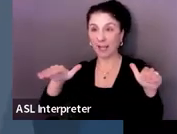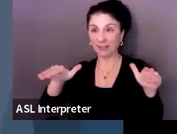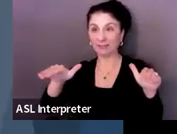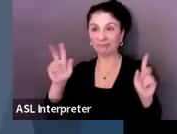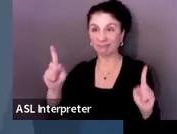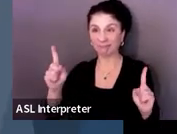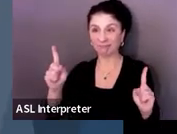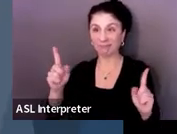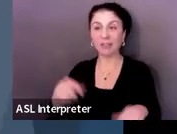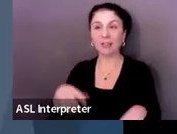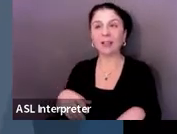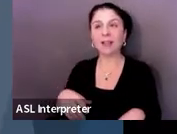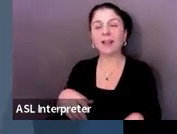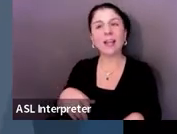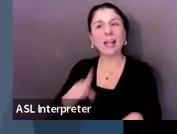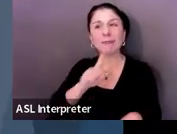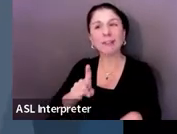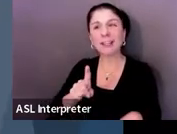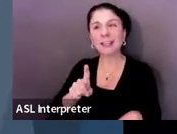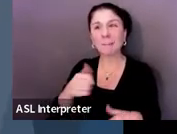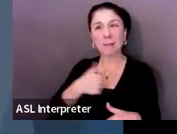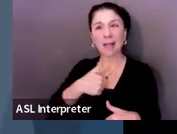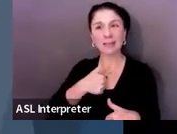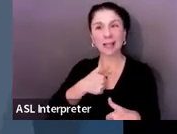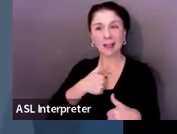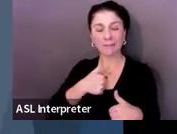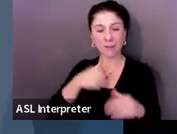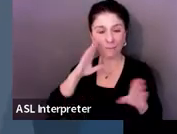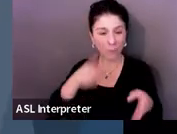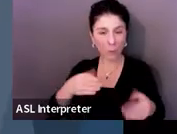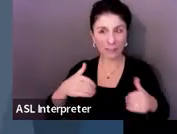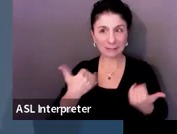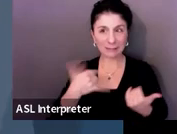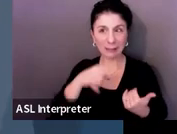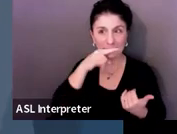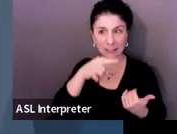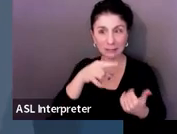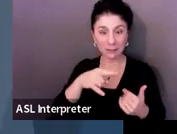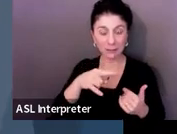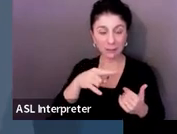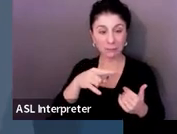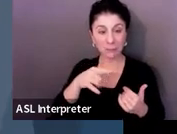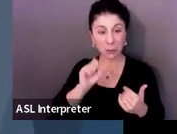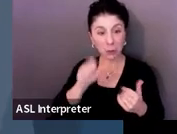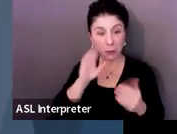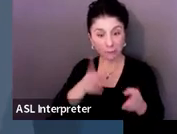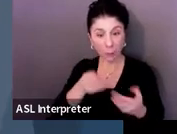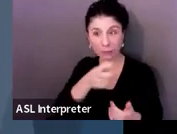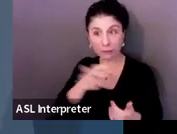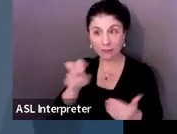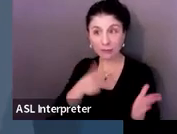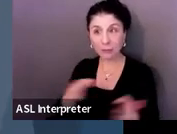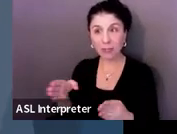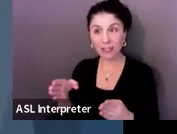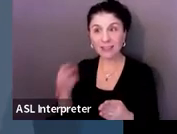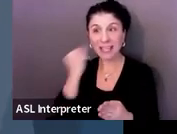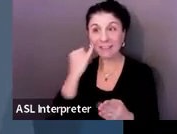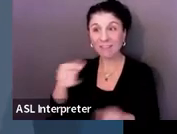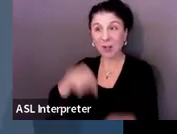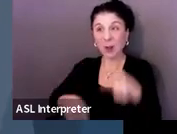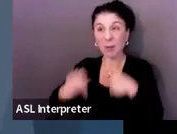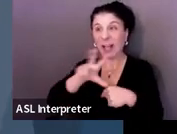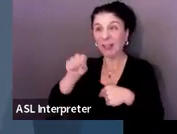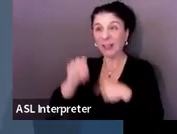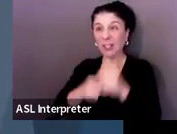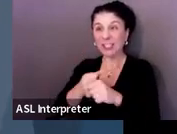as much thought to transition planning to my littles as I should have. Could I go back and redo it? I would change it completely. I